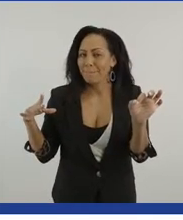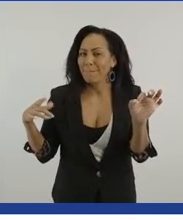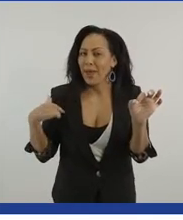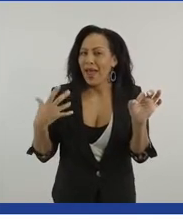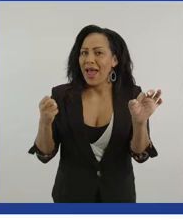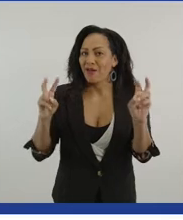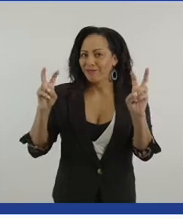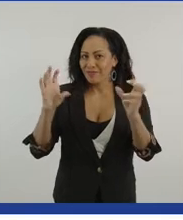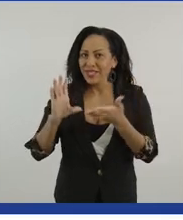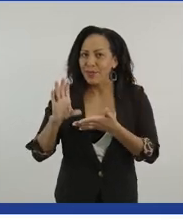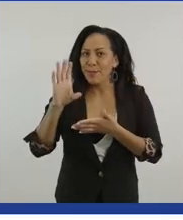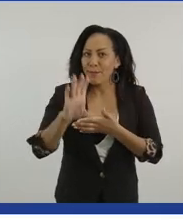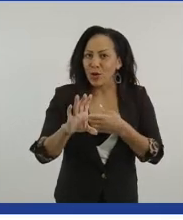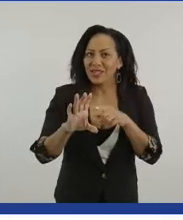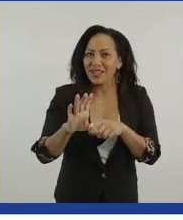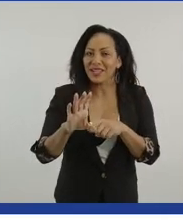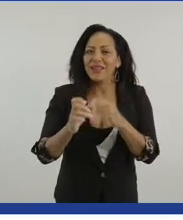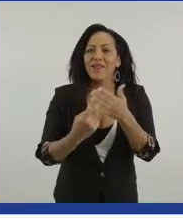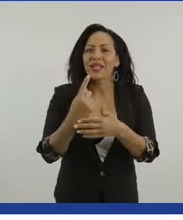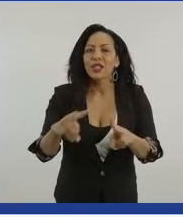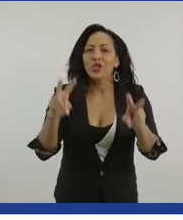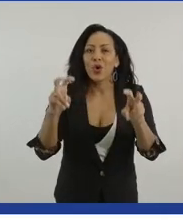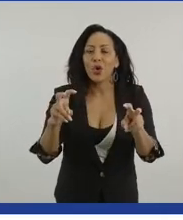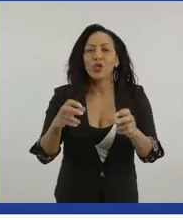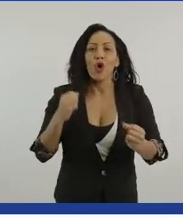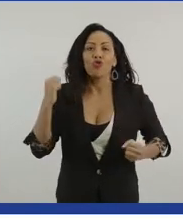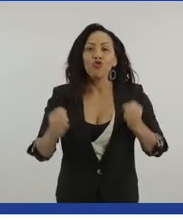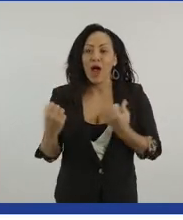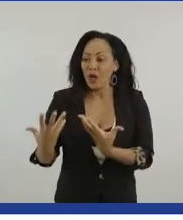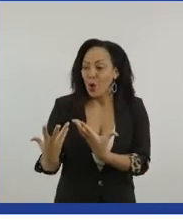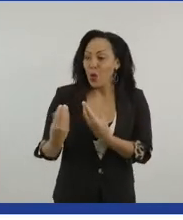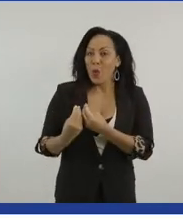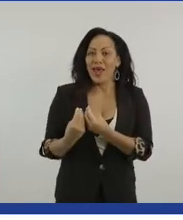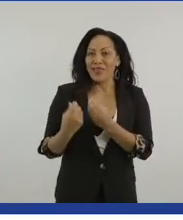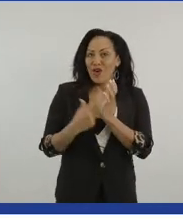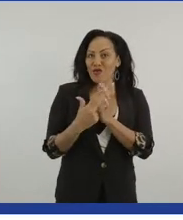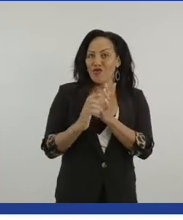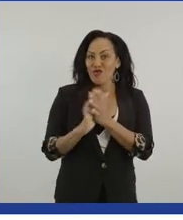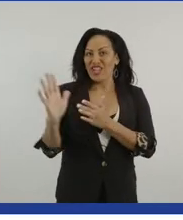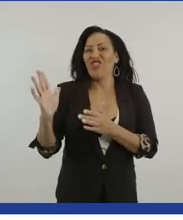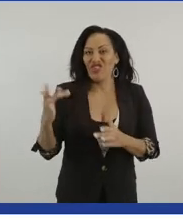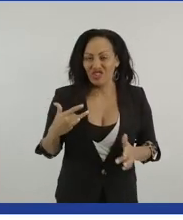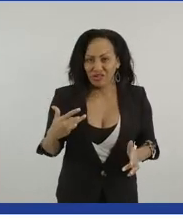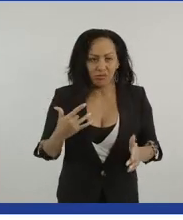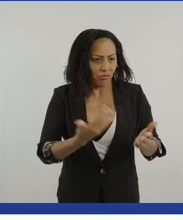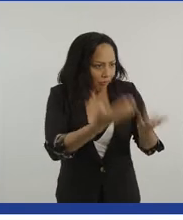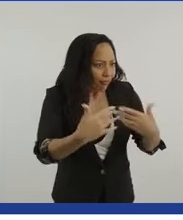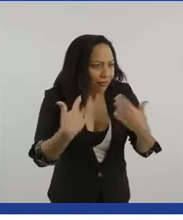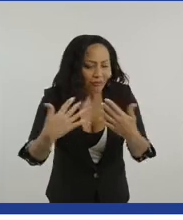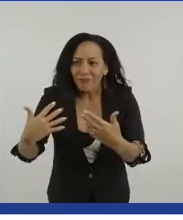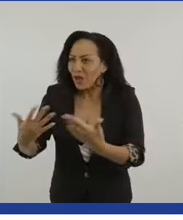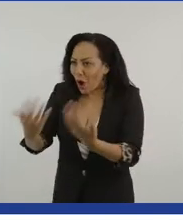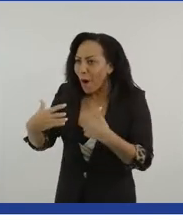event. It's a, it's called run with rich, but, uh, we're encouraging everybody to come, whether you're in a power chair, whether you're